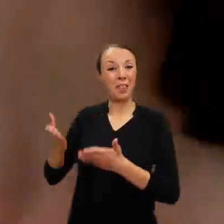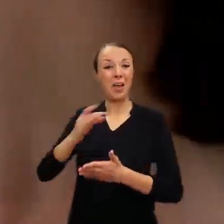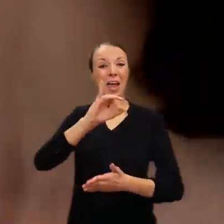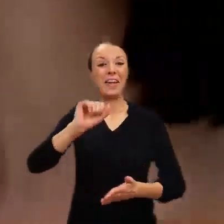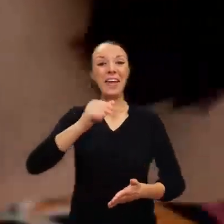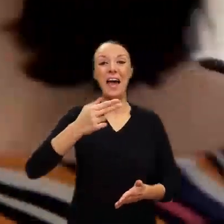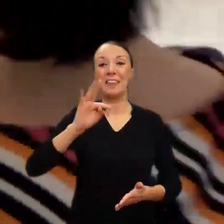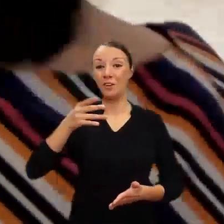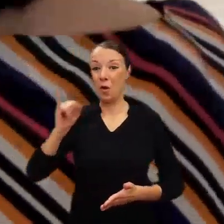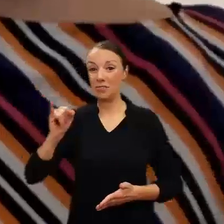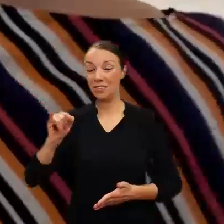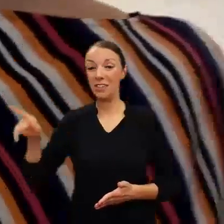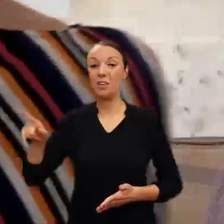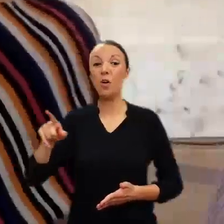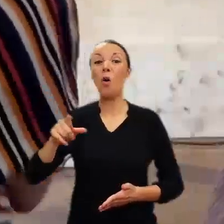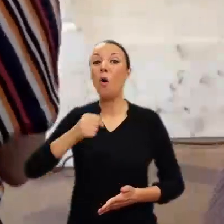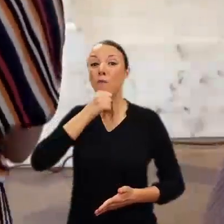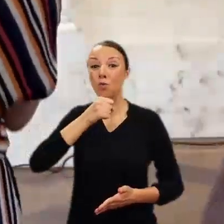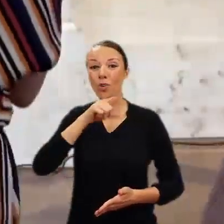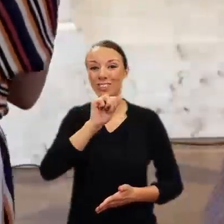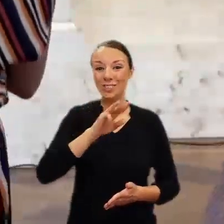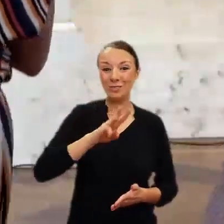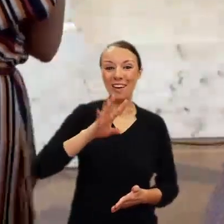do we do questions if anyone wants ask questions